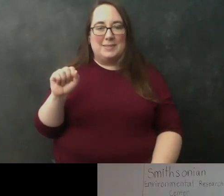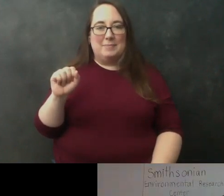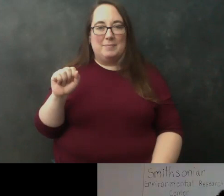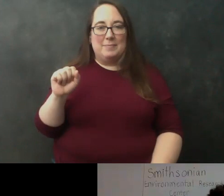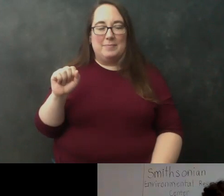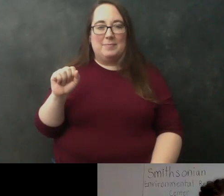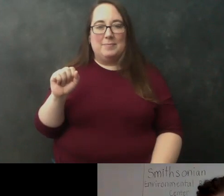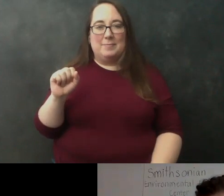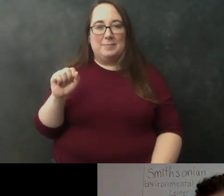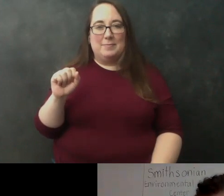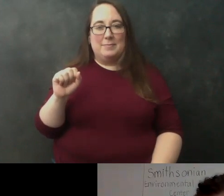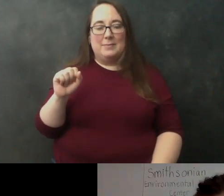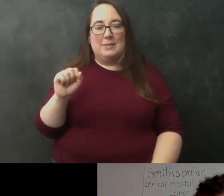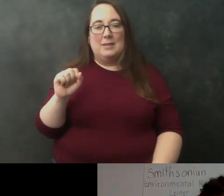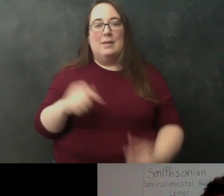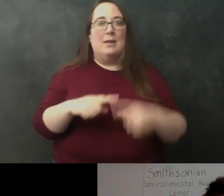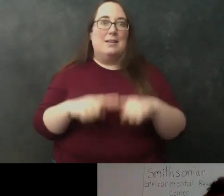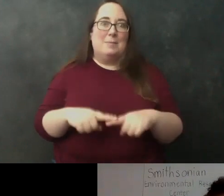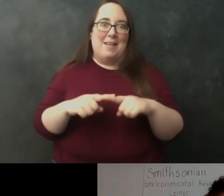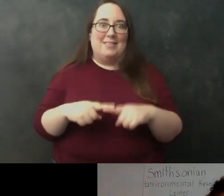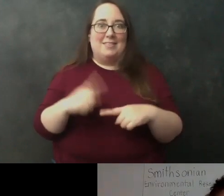actually varies a lot